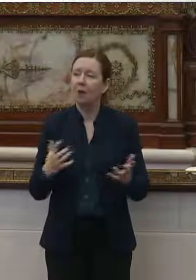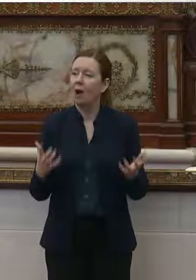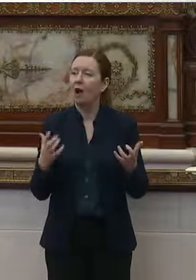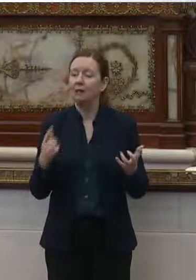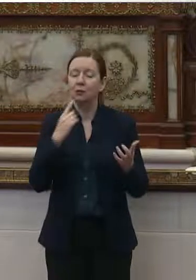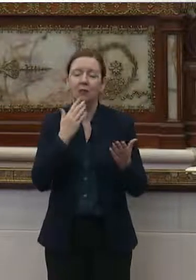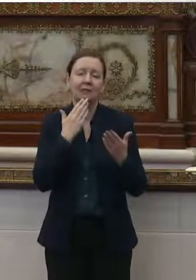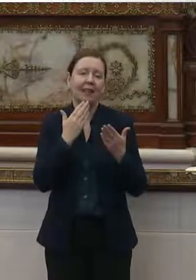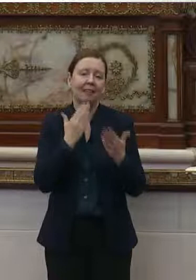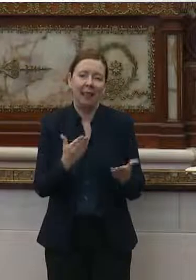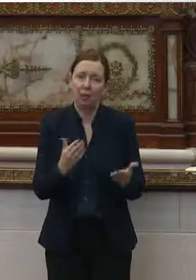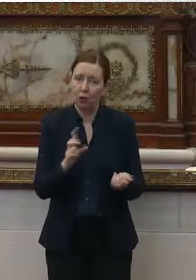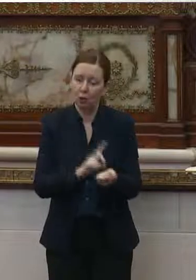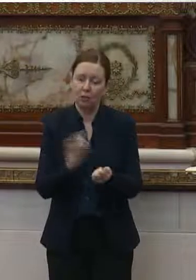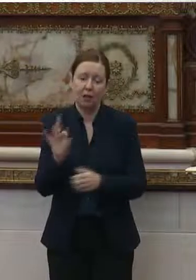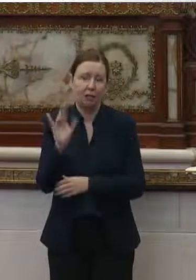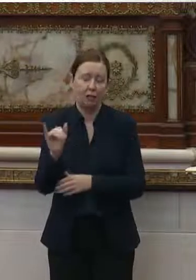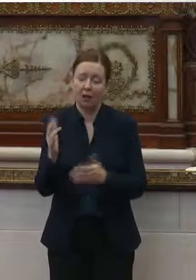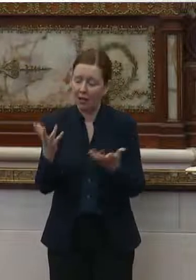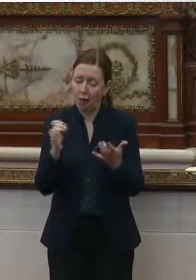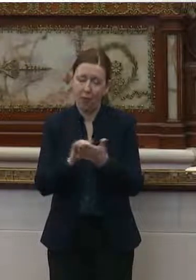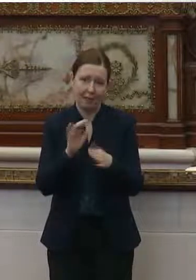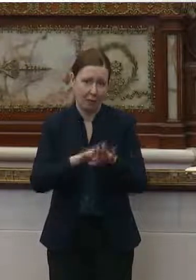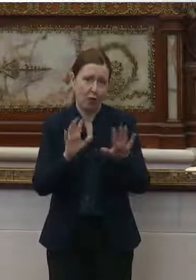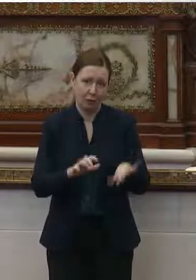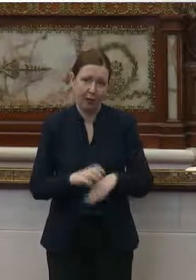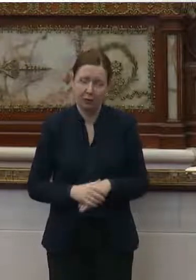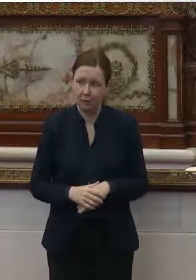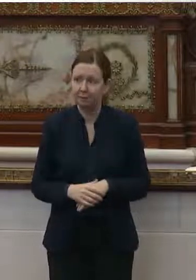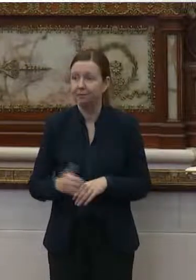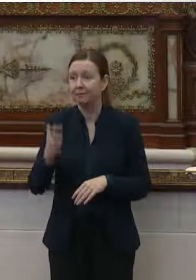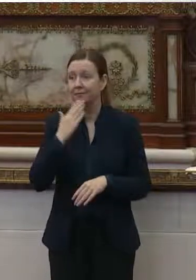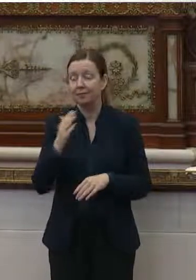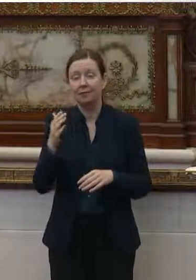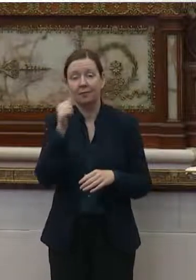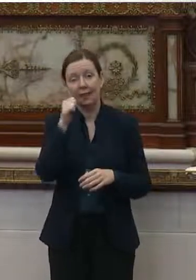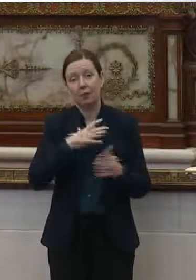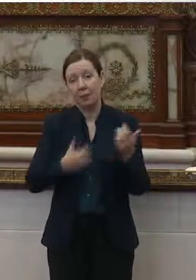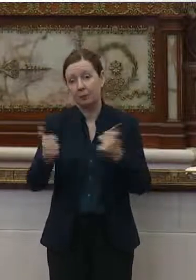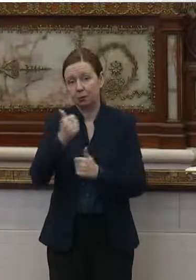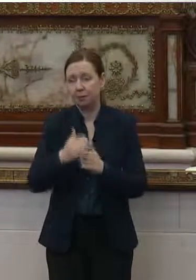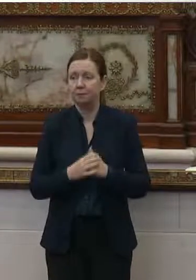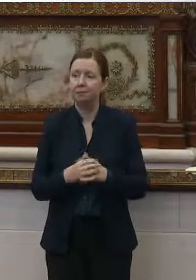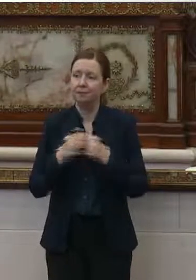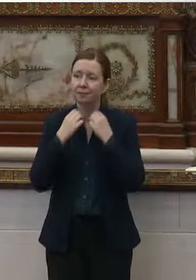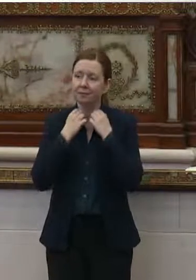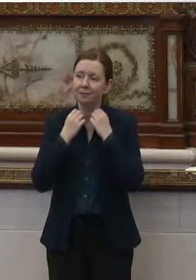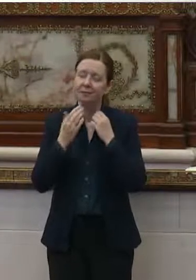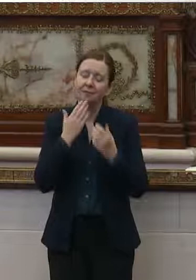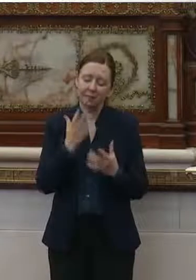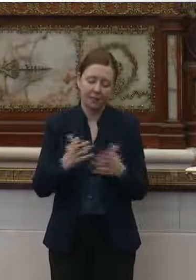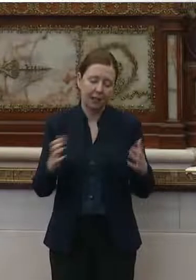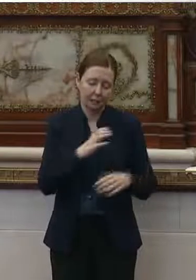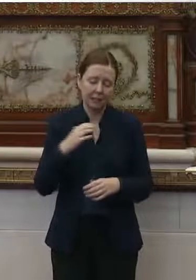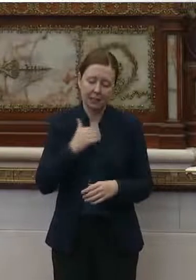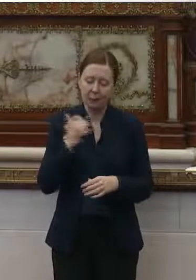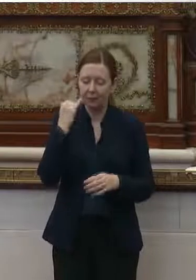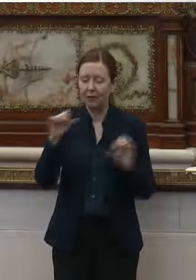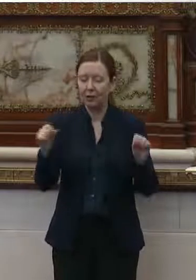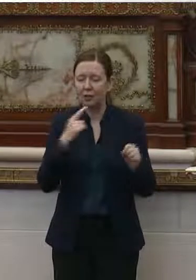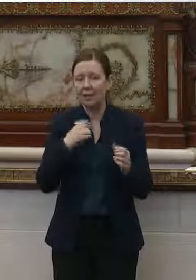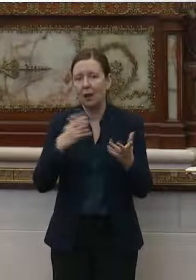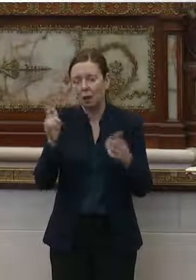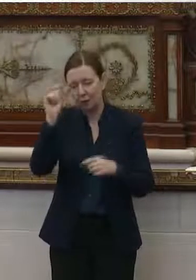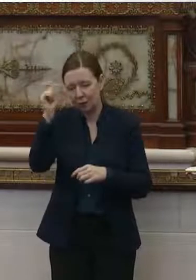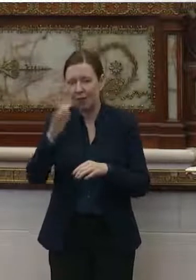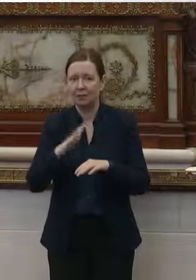do was say, thank you and have it on the record. Thank you, Madam Chair. Thank you very much, Council Member. If I could say, I